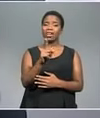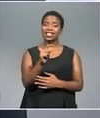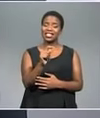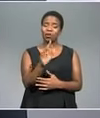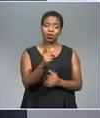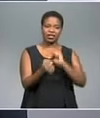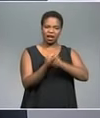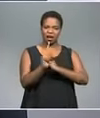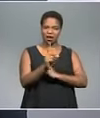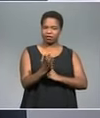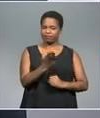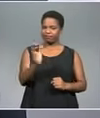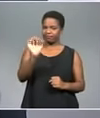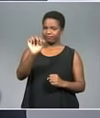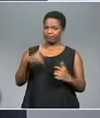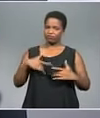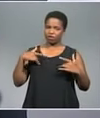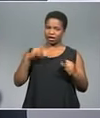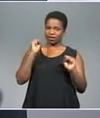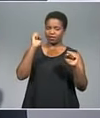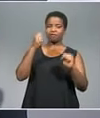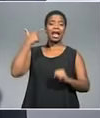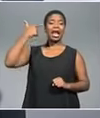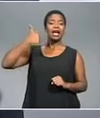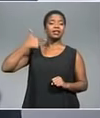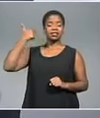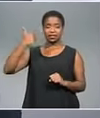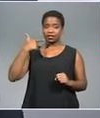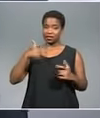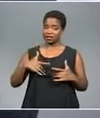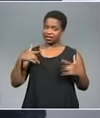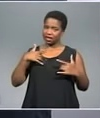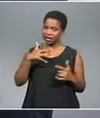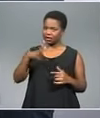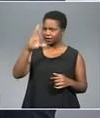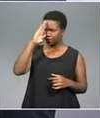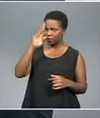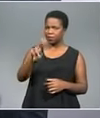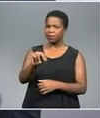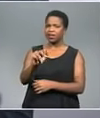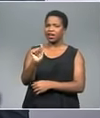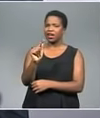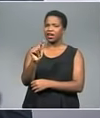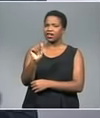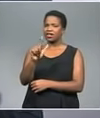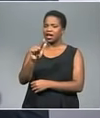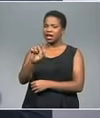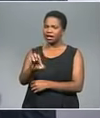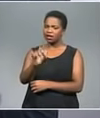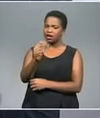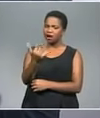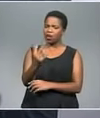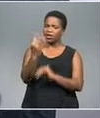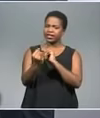Let's get more from our UK correspondent, Natalie Powell, who joins us now live from London. So, Natalie, I was reading articles at international